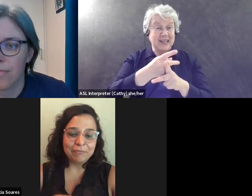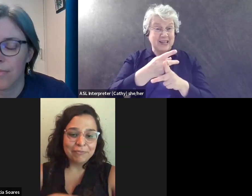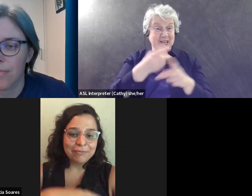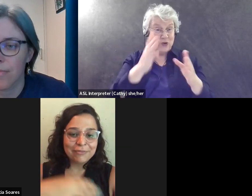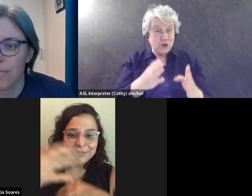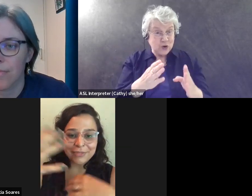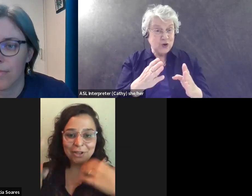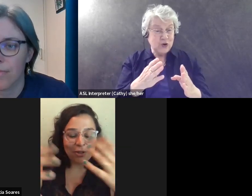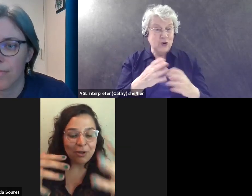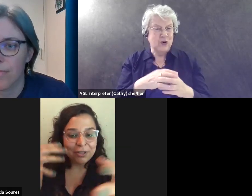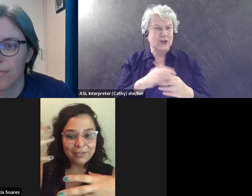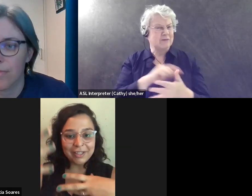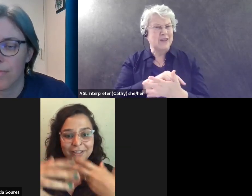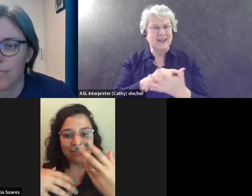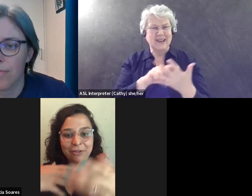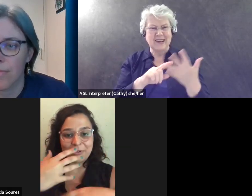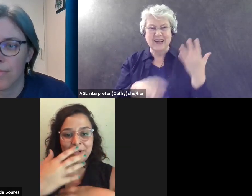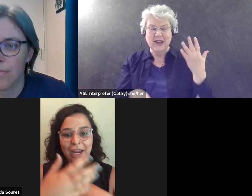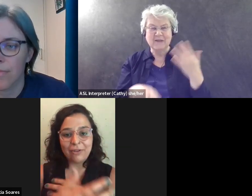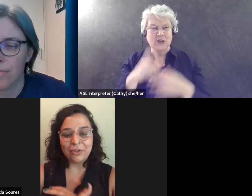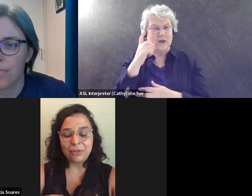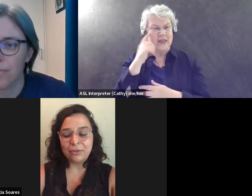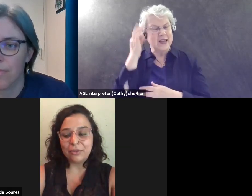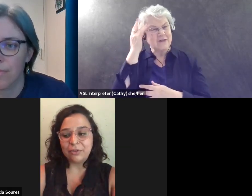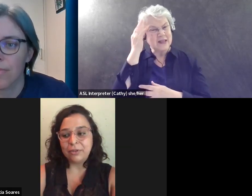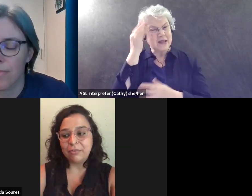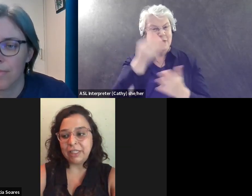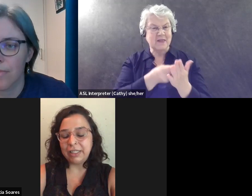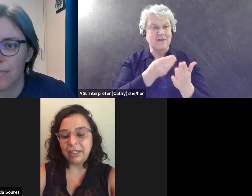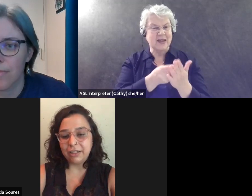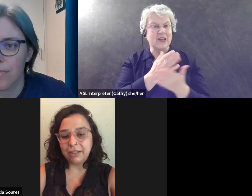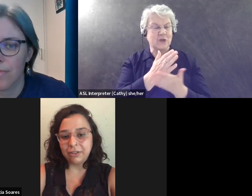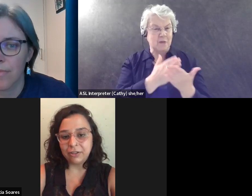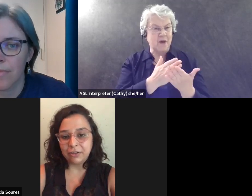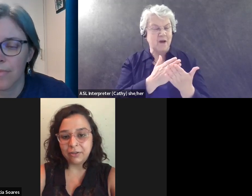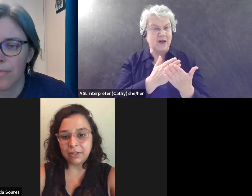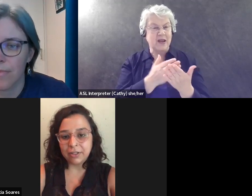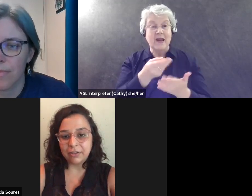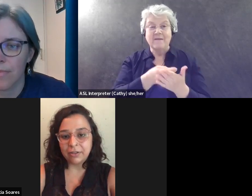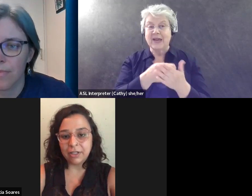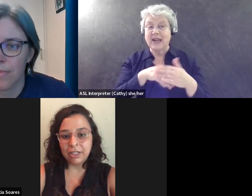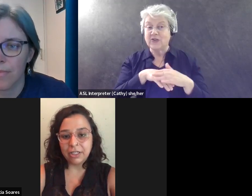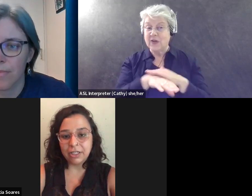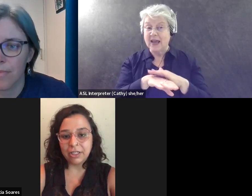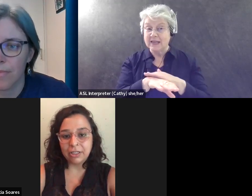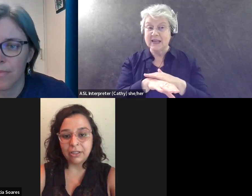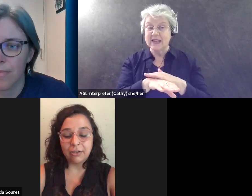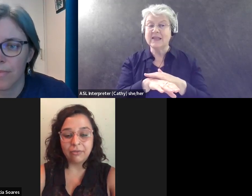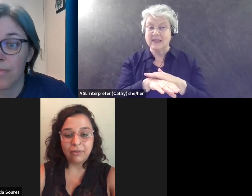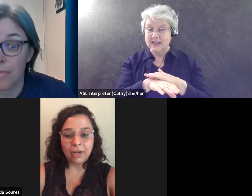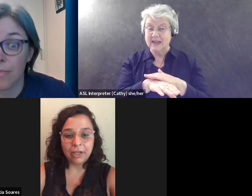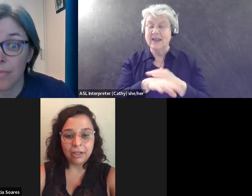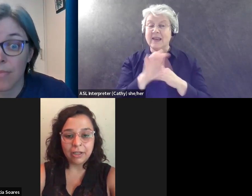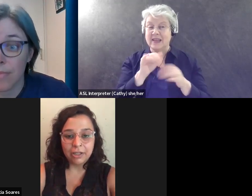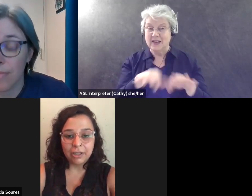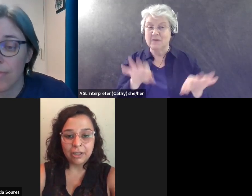all those things, you know, have to be taken into consideration and financial accesses. Yeah. To,